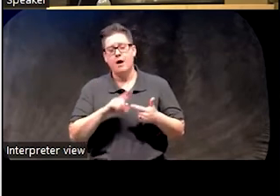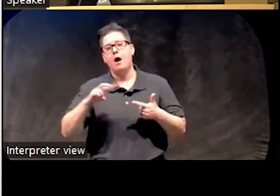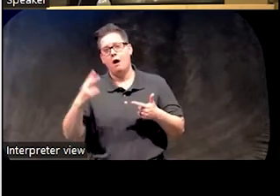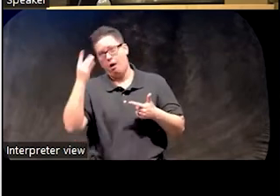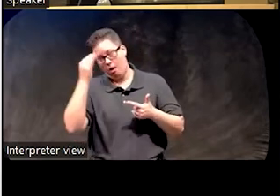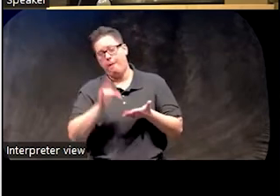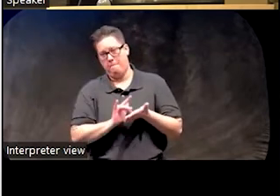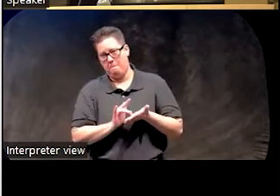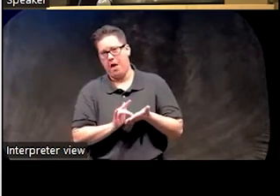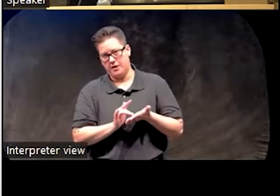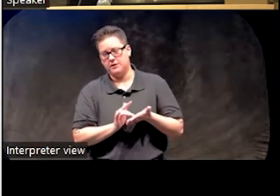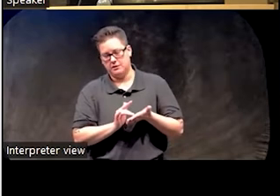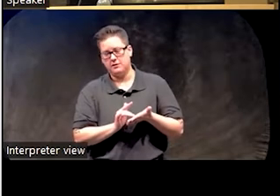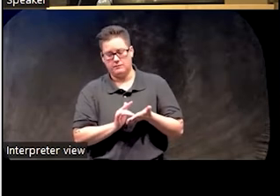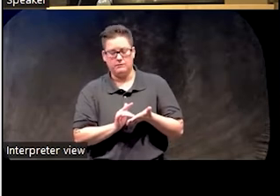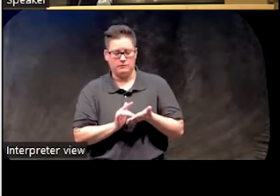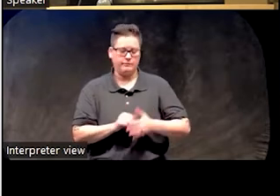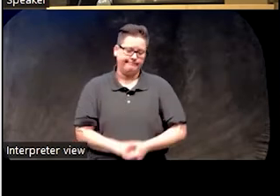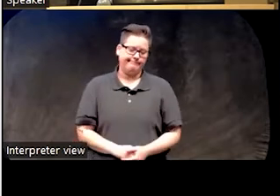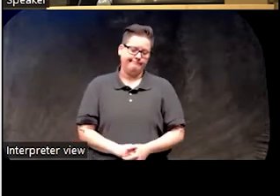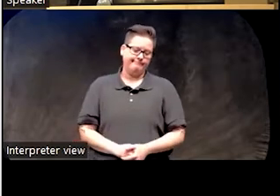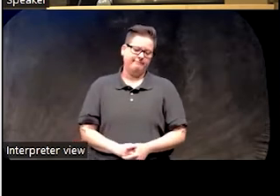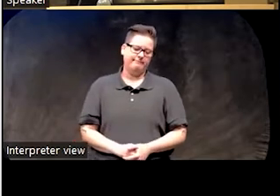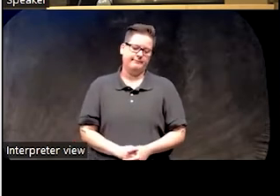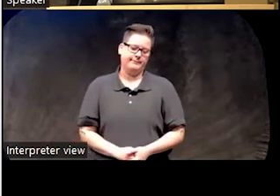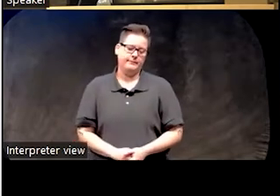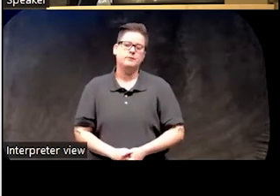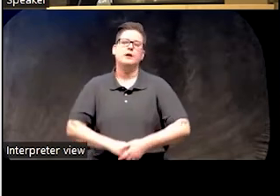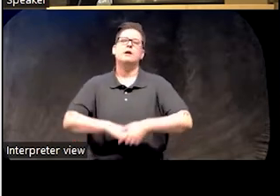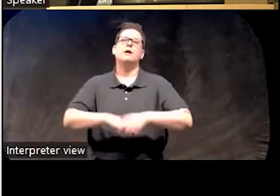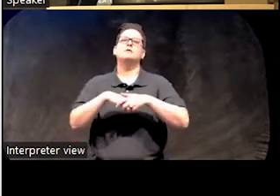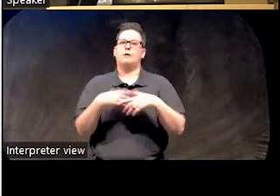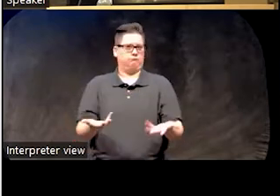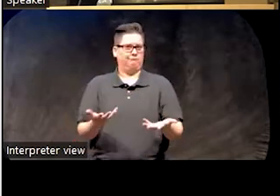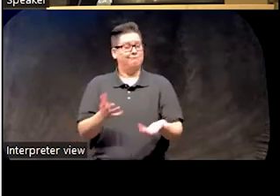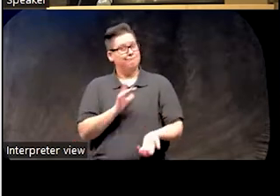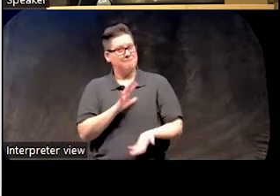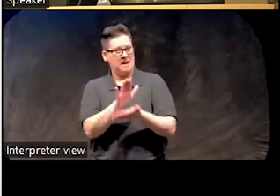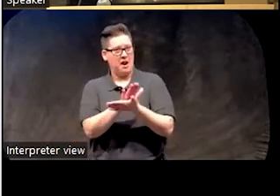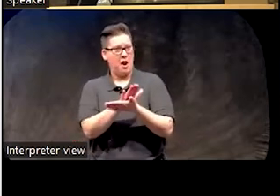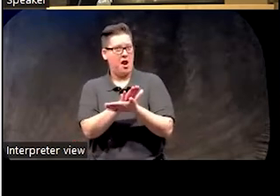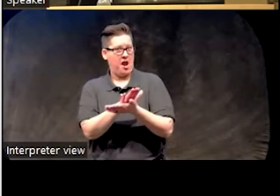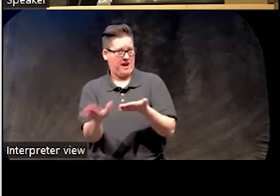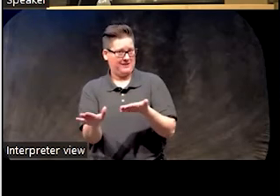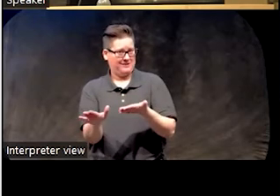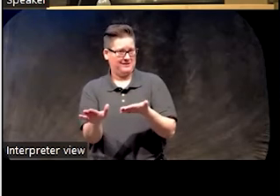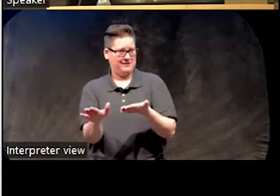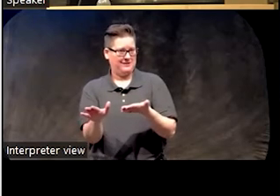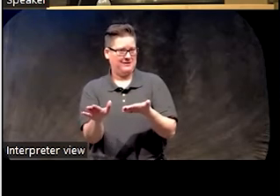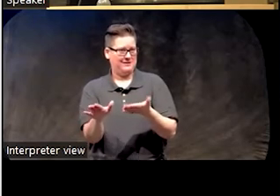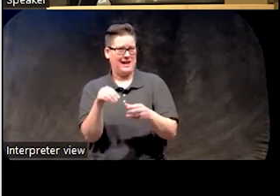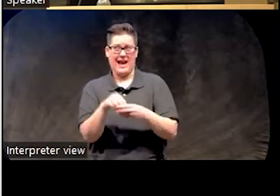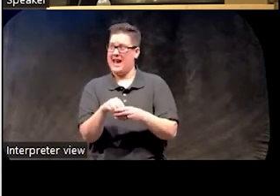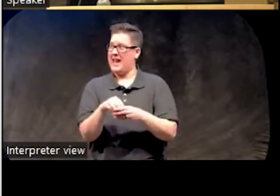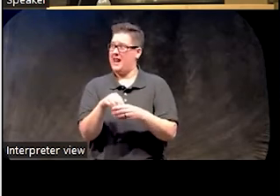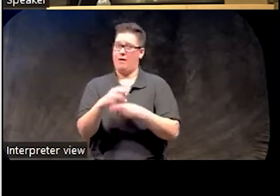consideration is the pharmacotherapy approach. So this is very nice in practice. No, it's not nice in